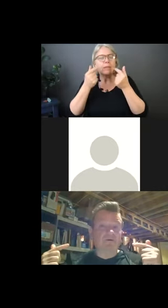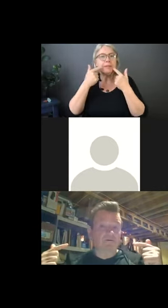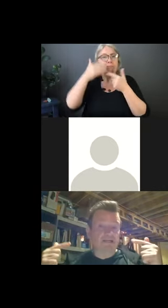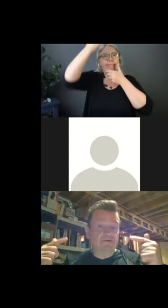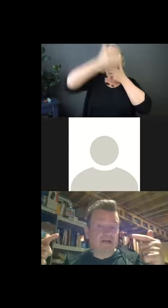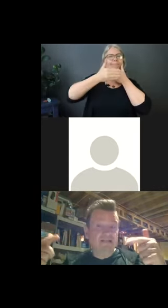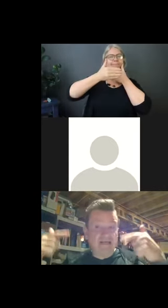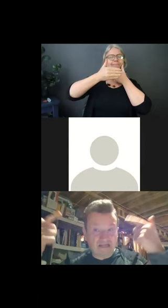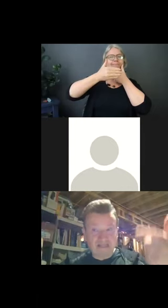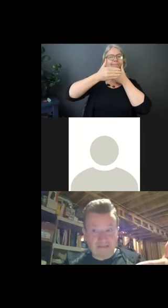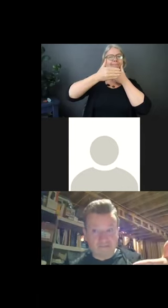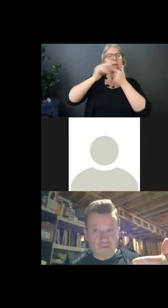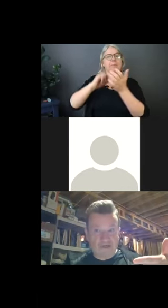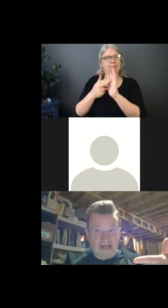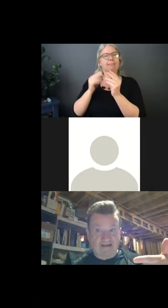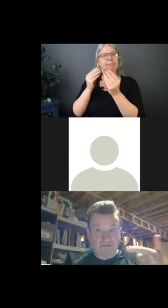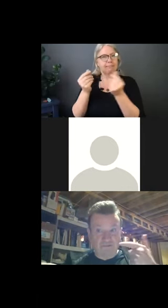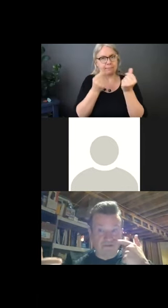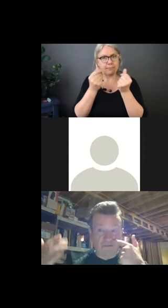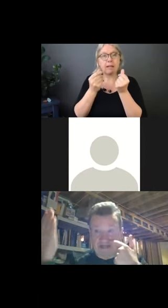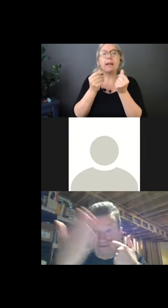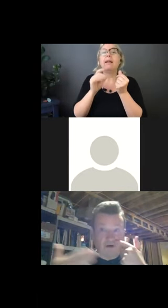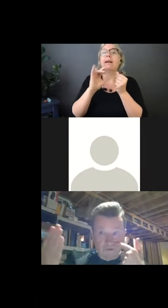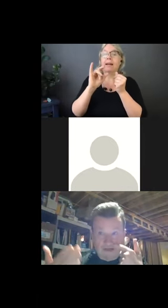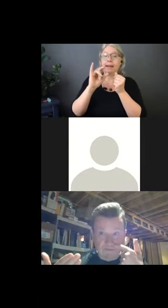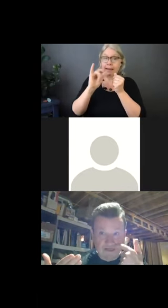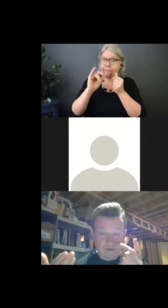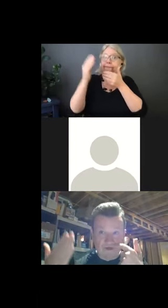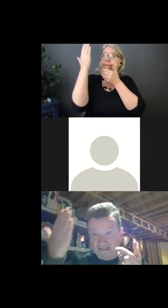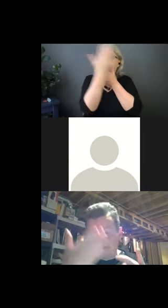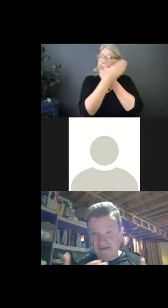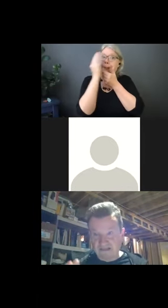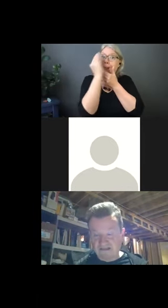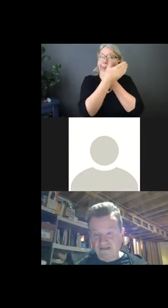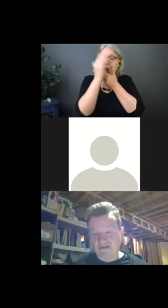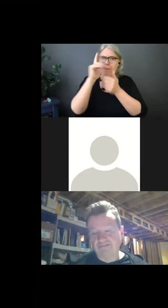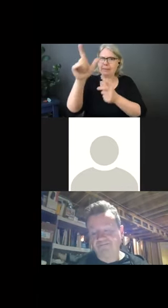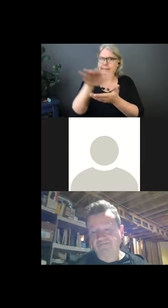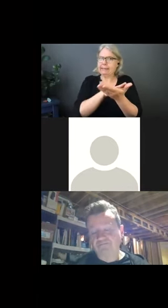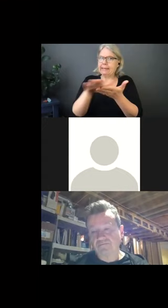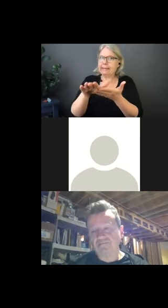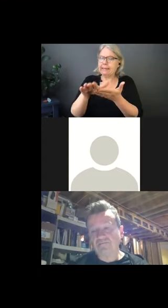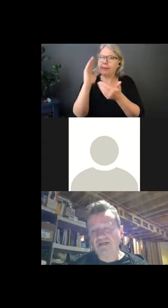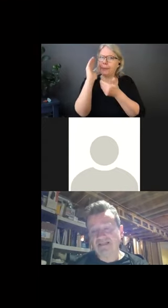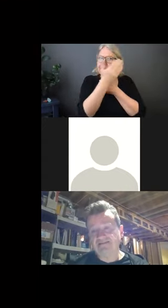Now that's provided they clean it appropriately afterward, like with an alcohol wipe or a disinfecting, um,